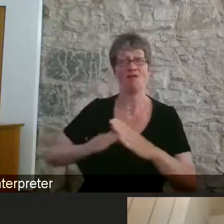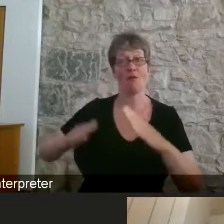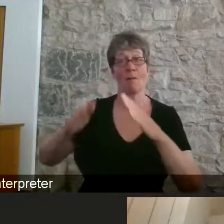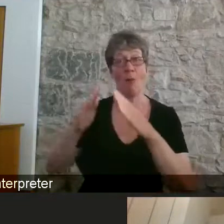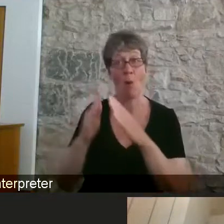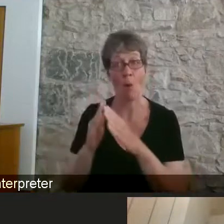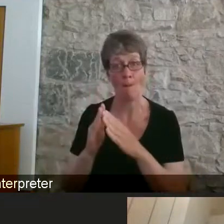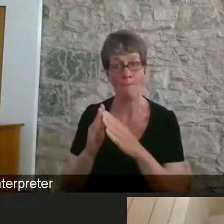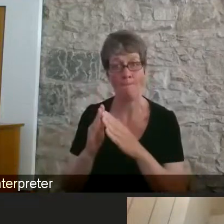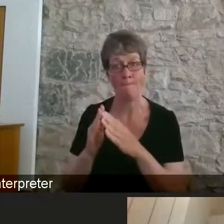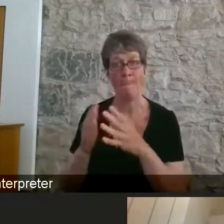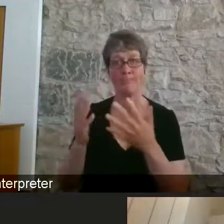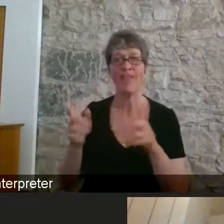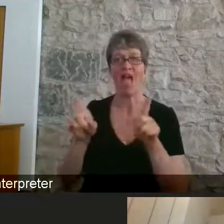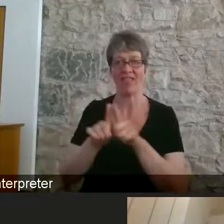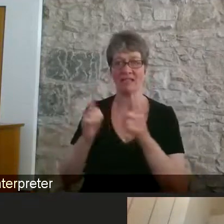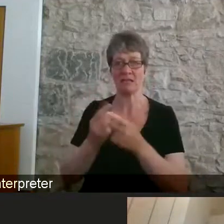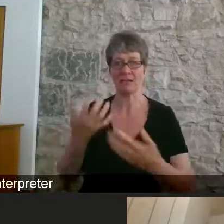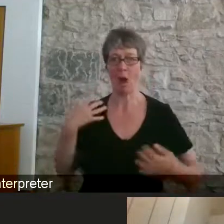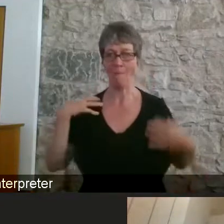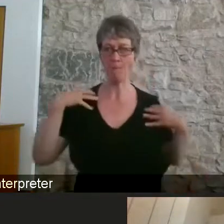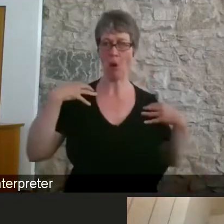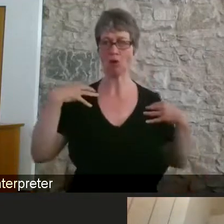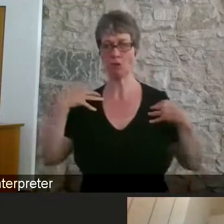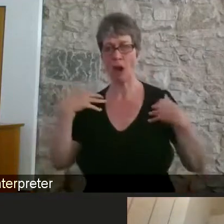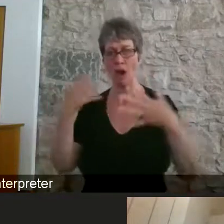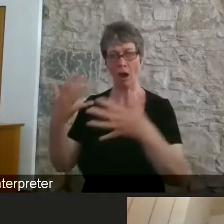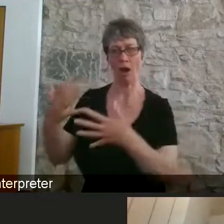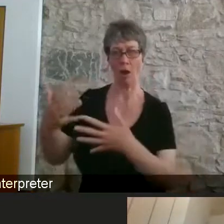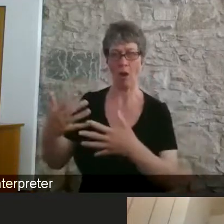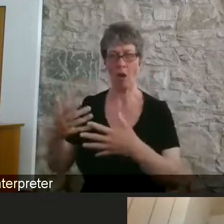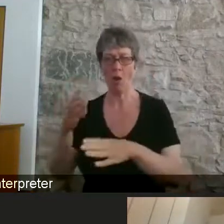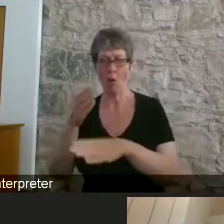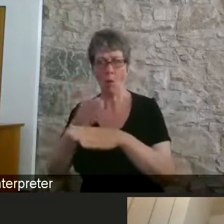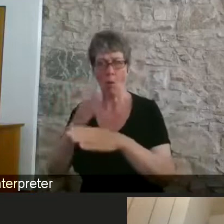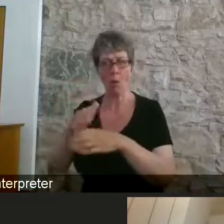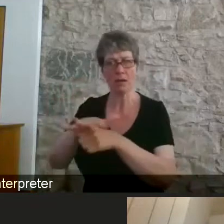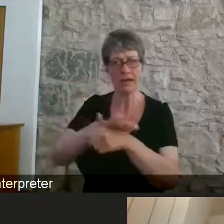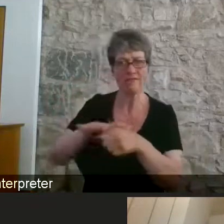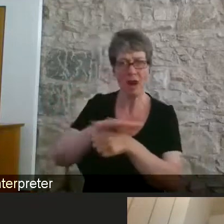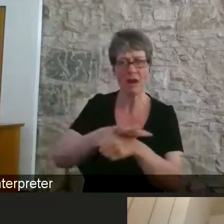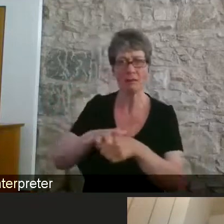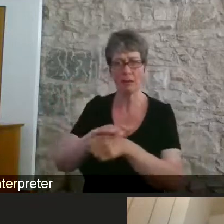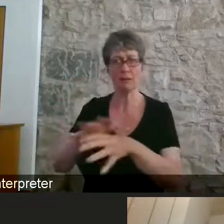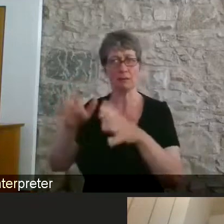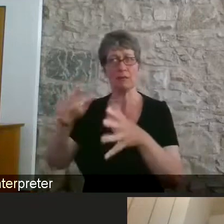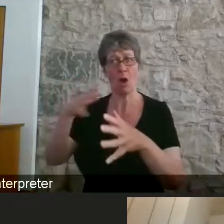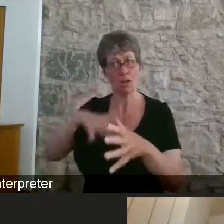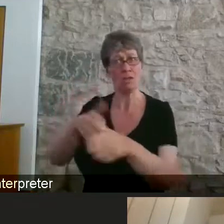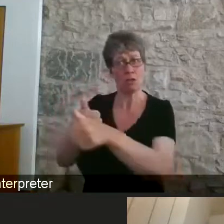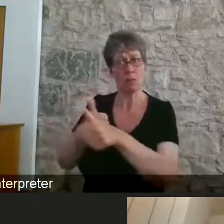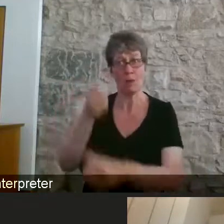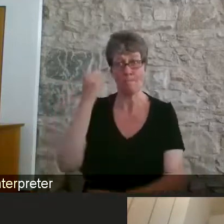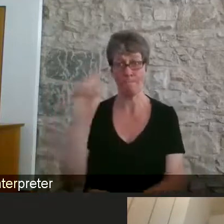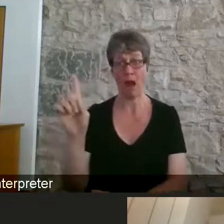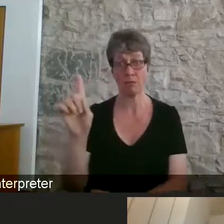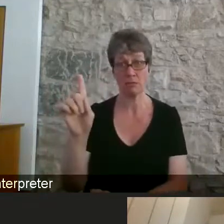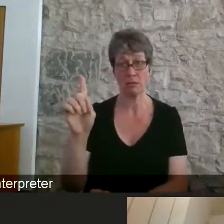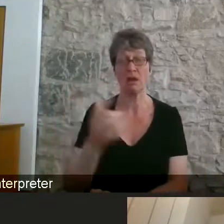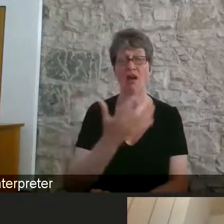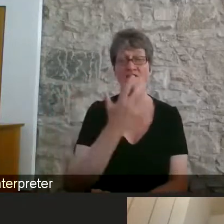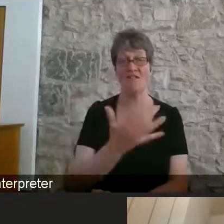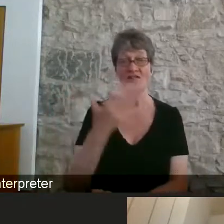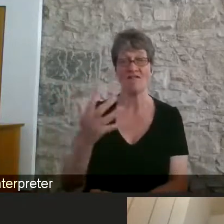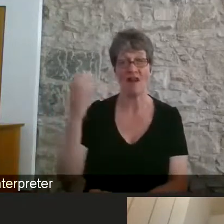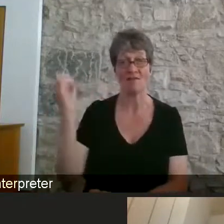ergonomic posture and working environment has to support people. Yet, 55 percent of my respondents